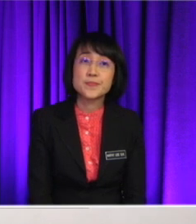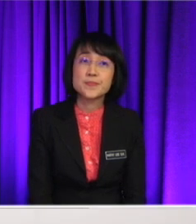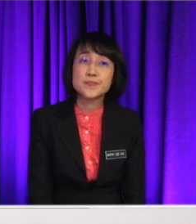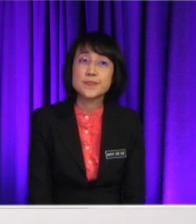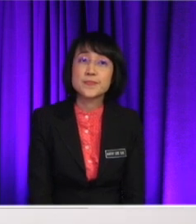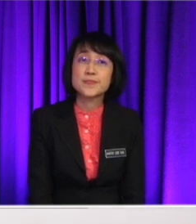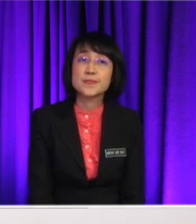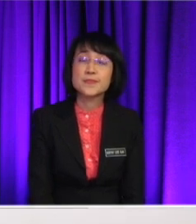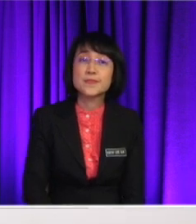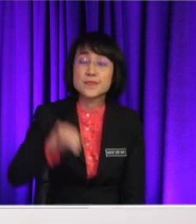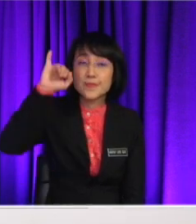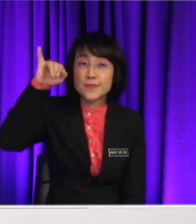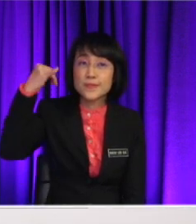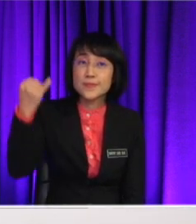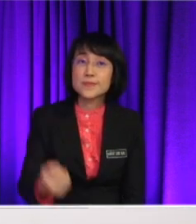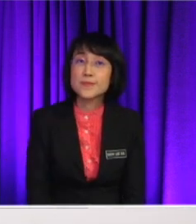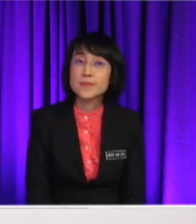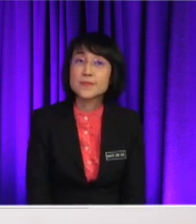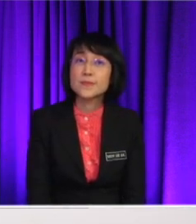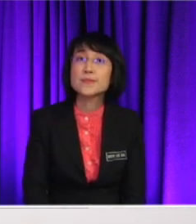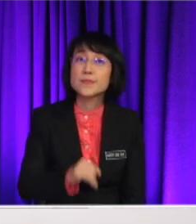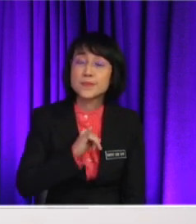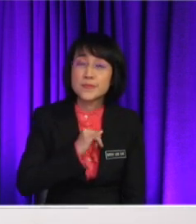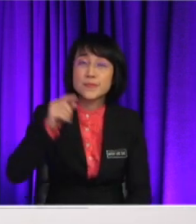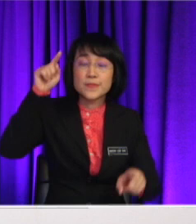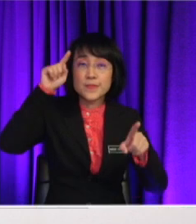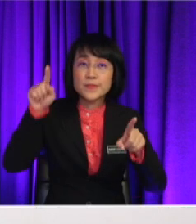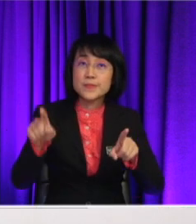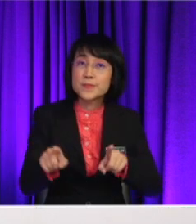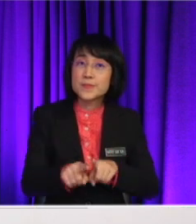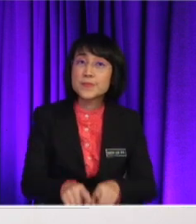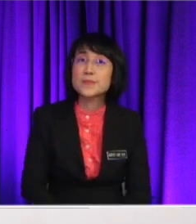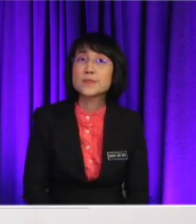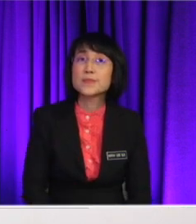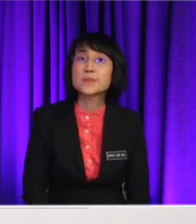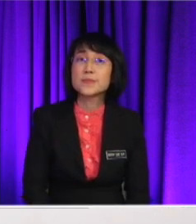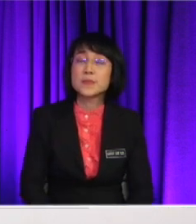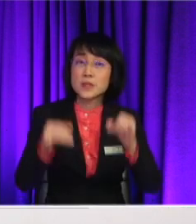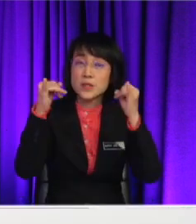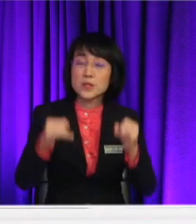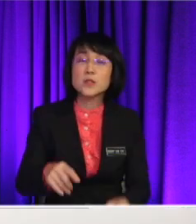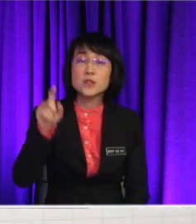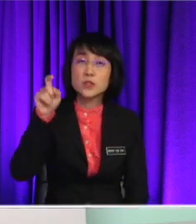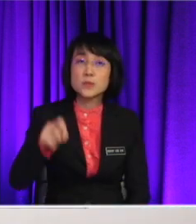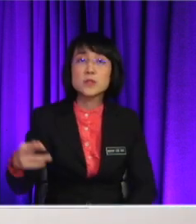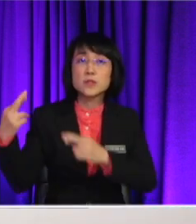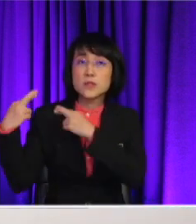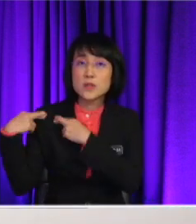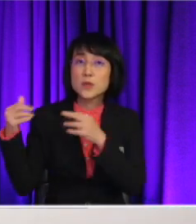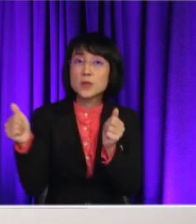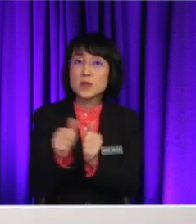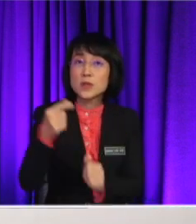In my humble opinion, while I do agree with the notion that an individual should be responsible for the quality of air we breathe,